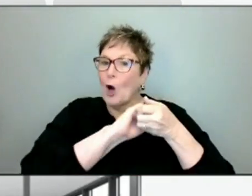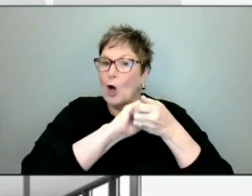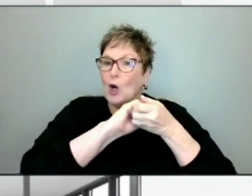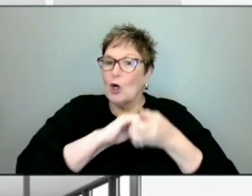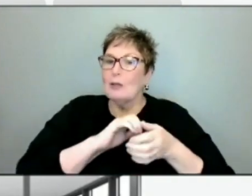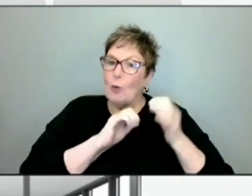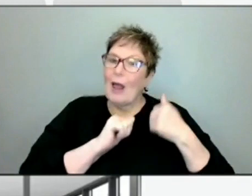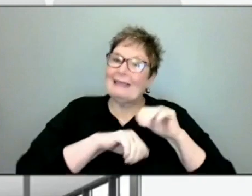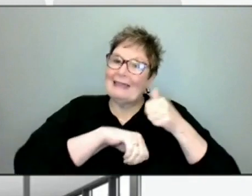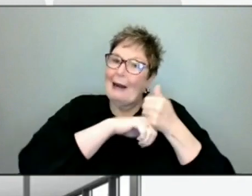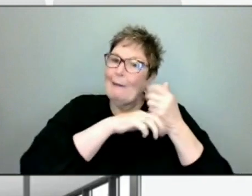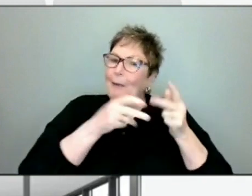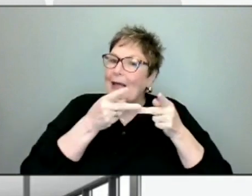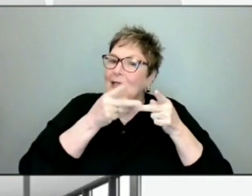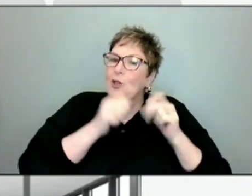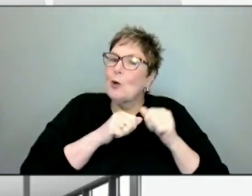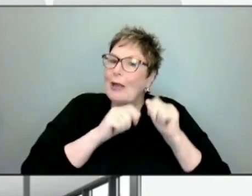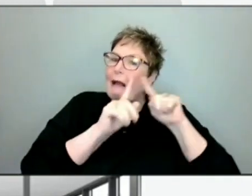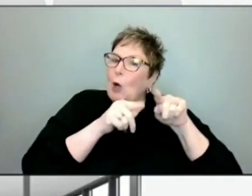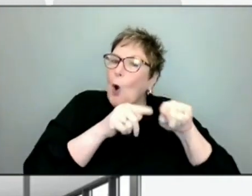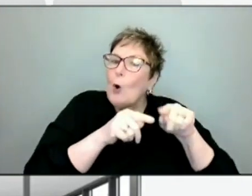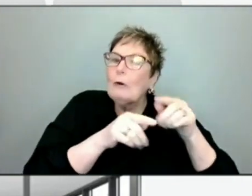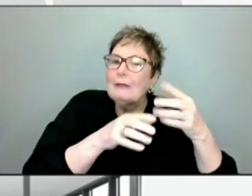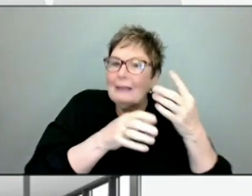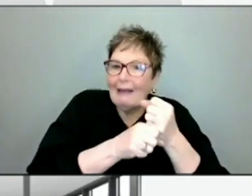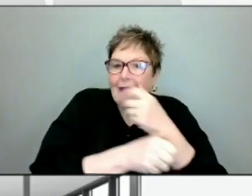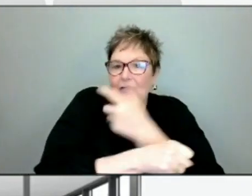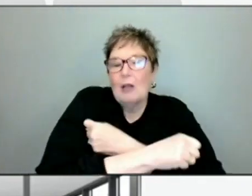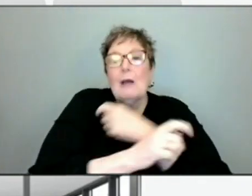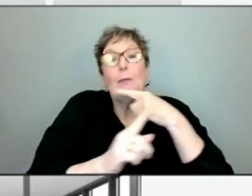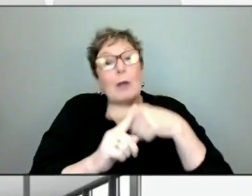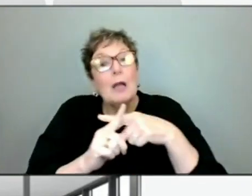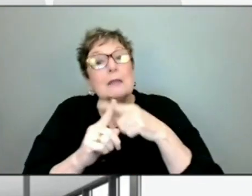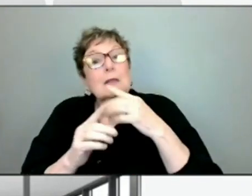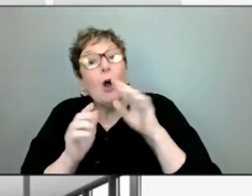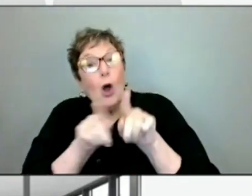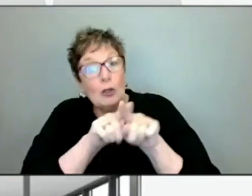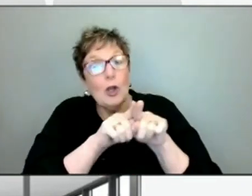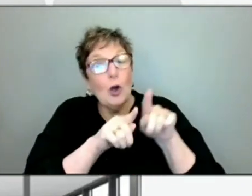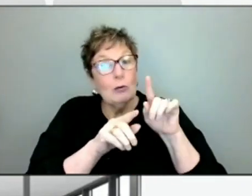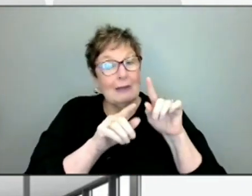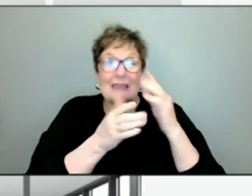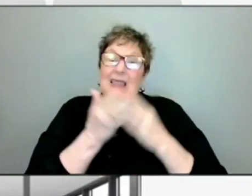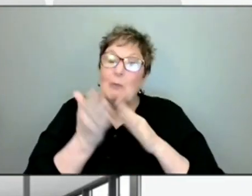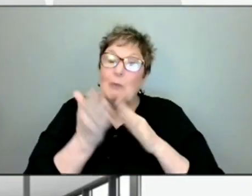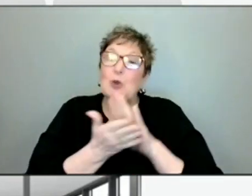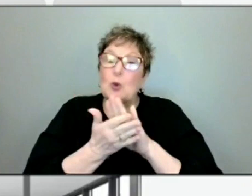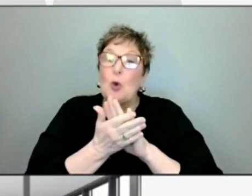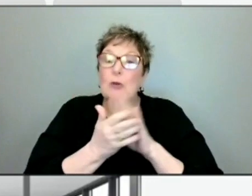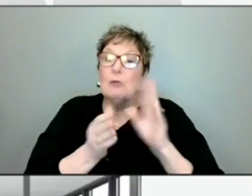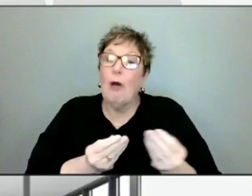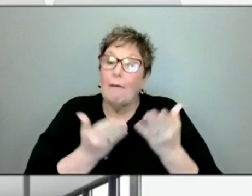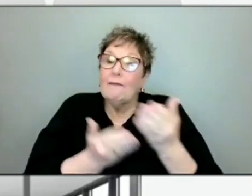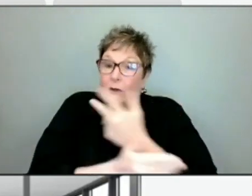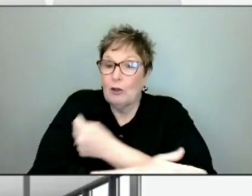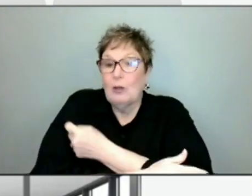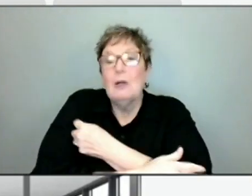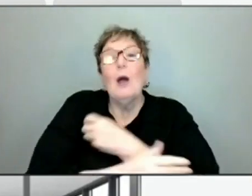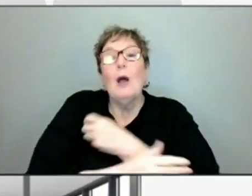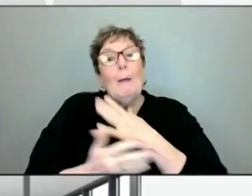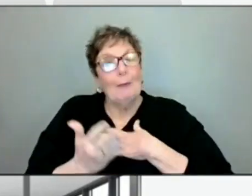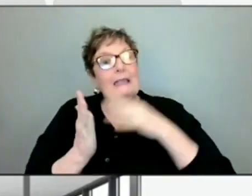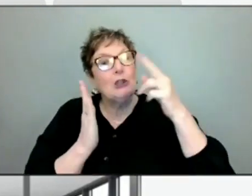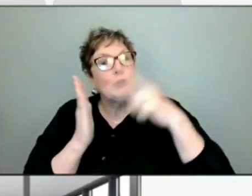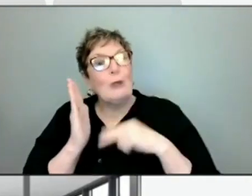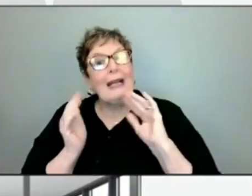available and potentially some additional sites at some of our schools. If you're interested, please look on our website, it will give you